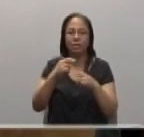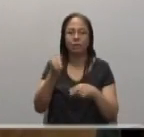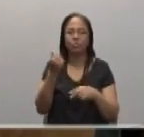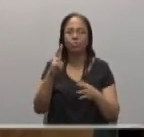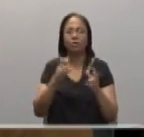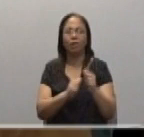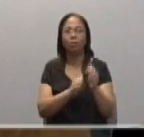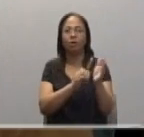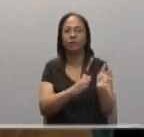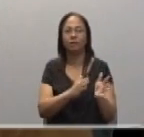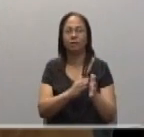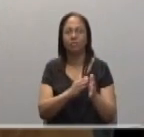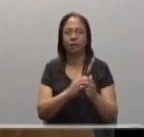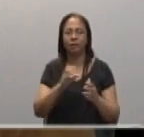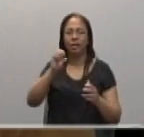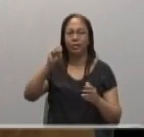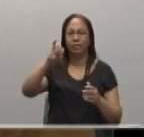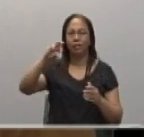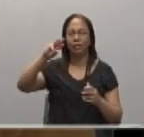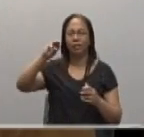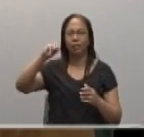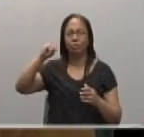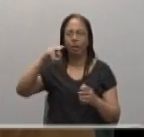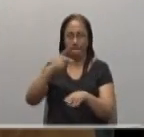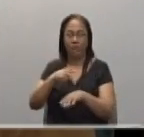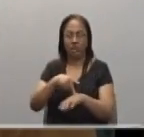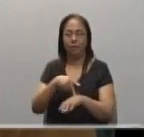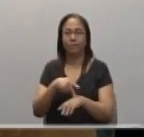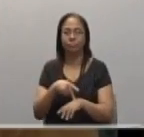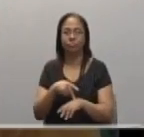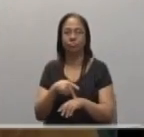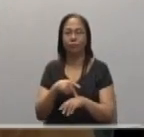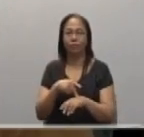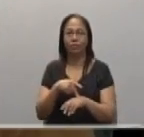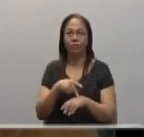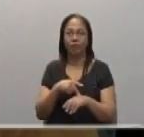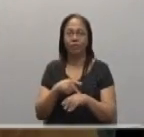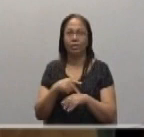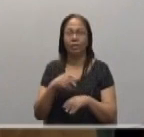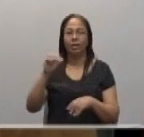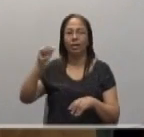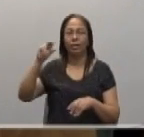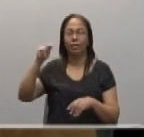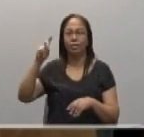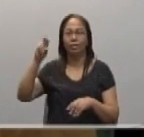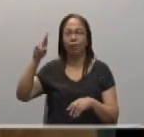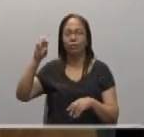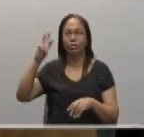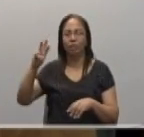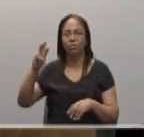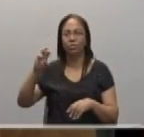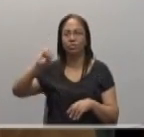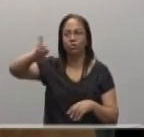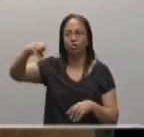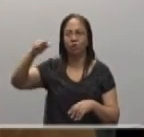apostles. First, Simon, who is called Peter, and his brother Andrew, James, the son of